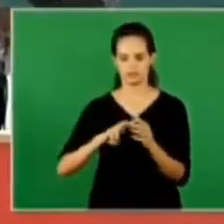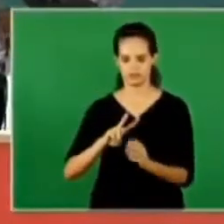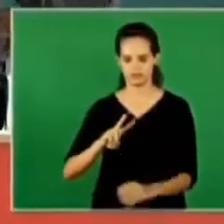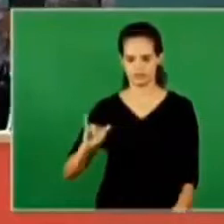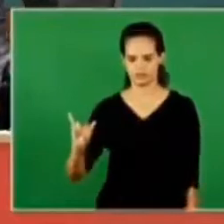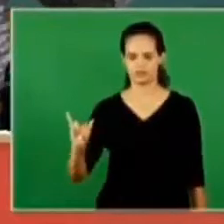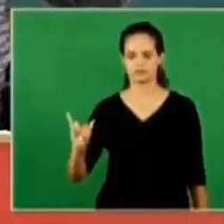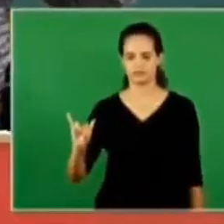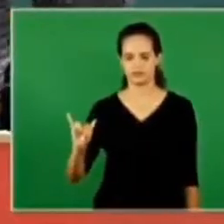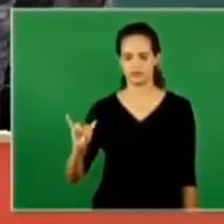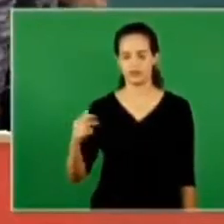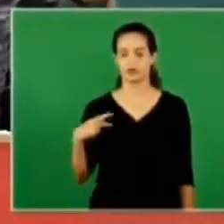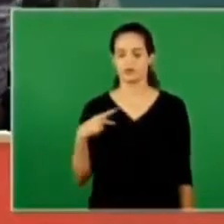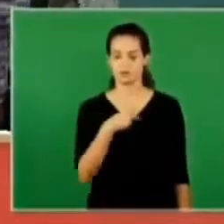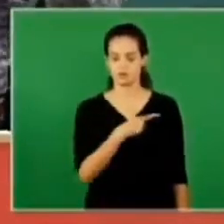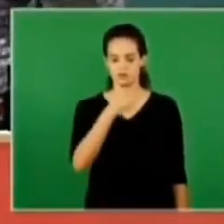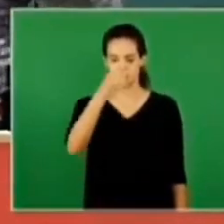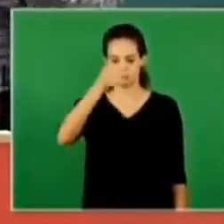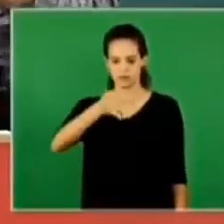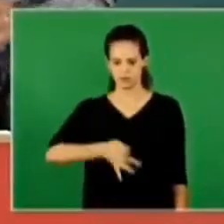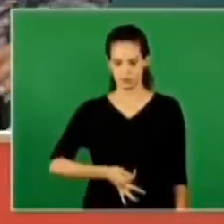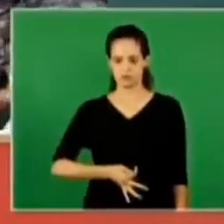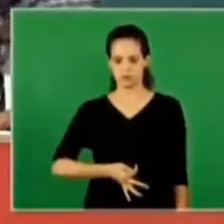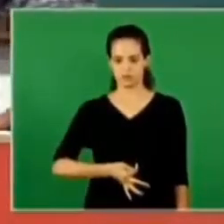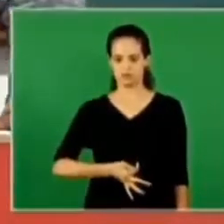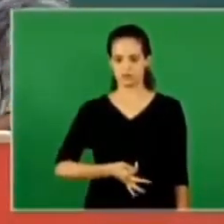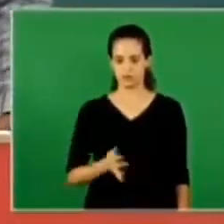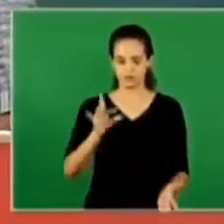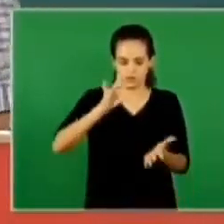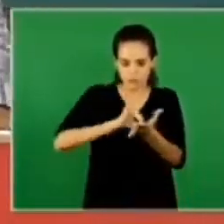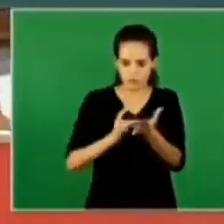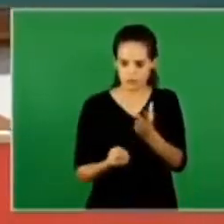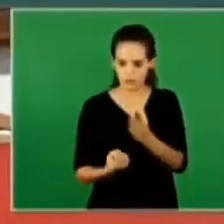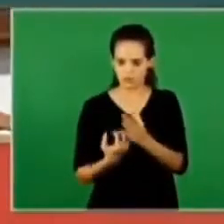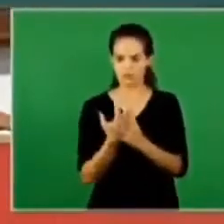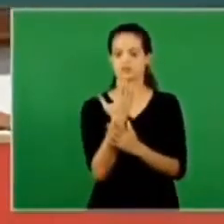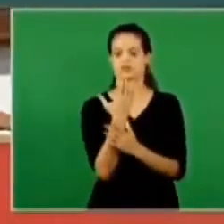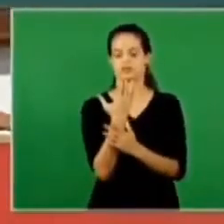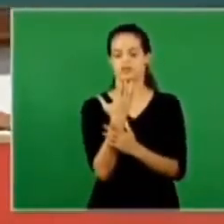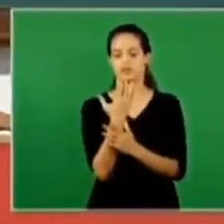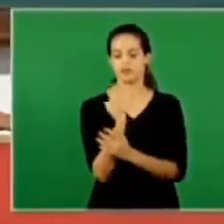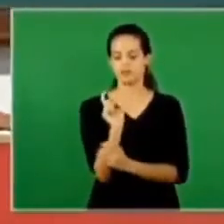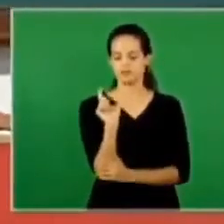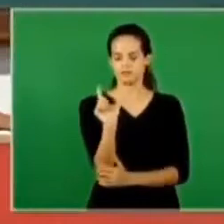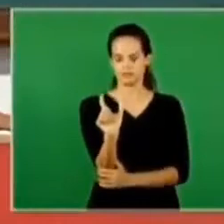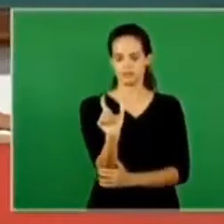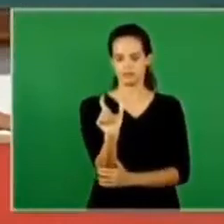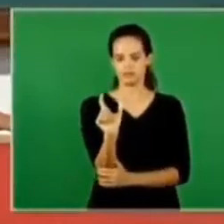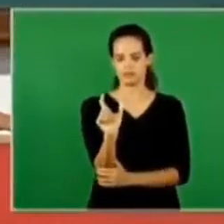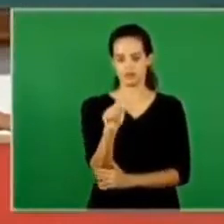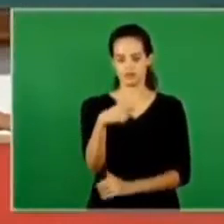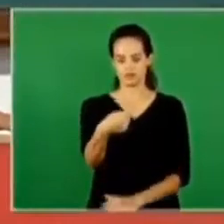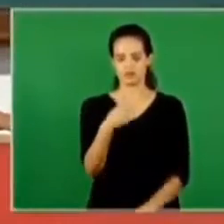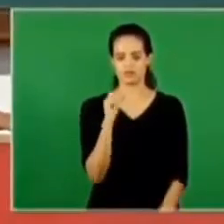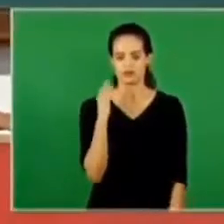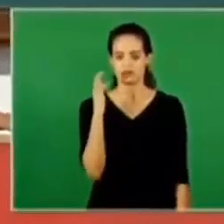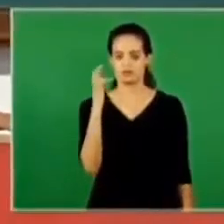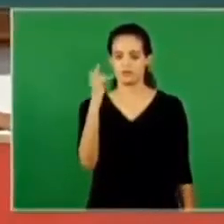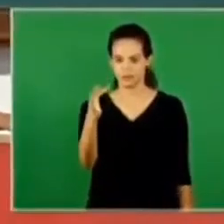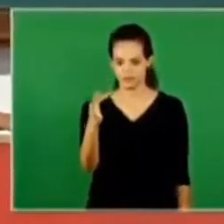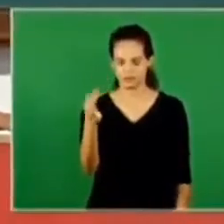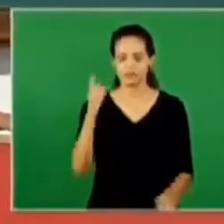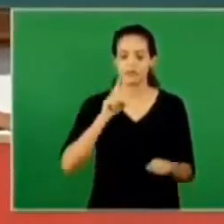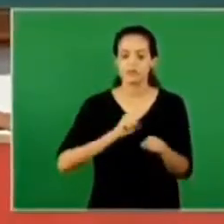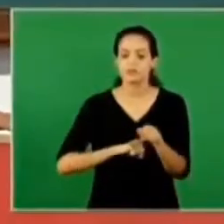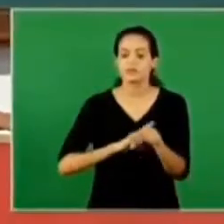he explained that in the original word soon it means a